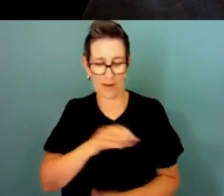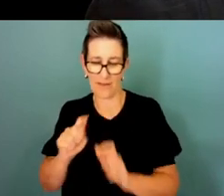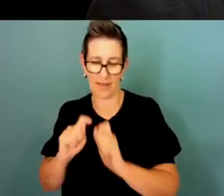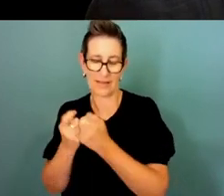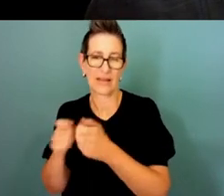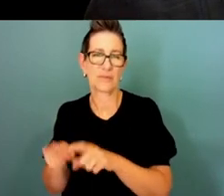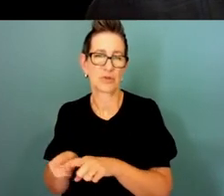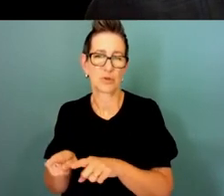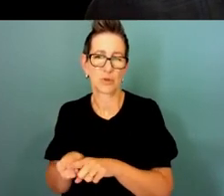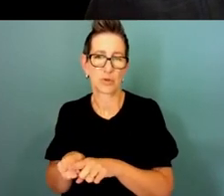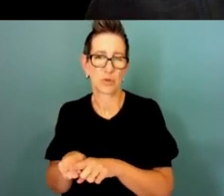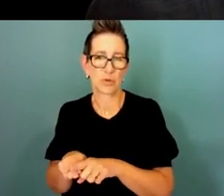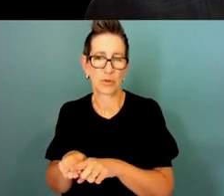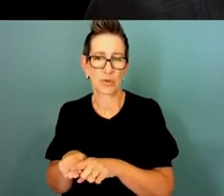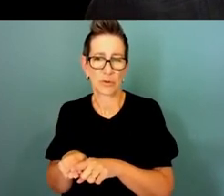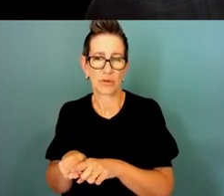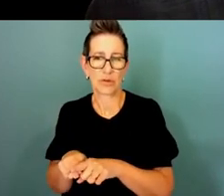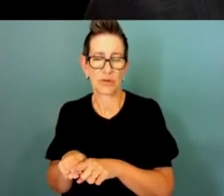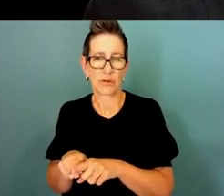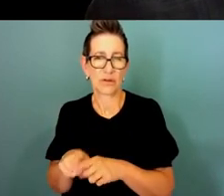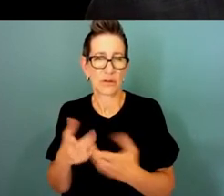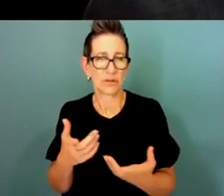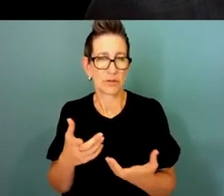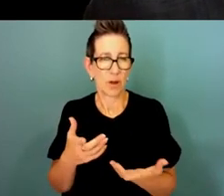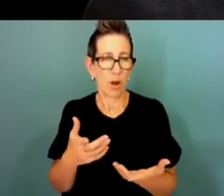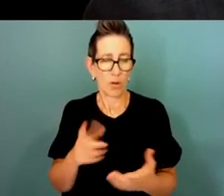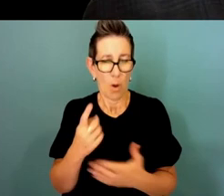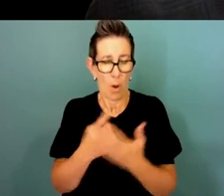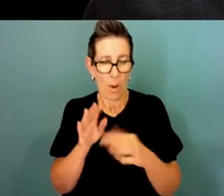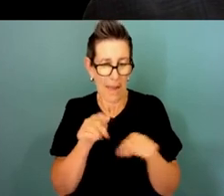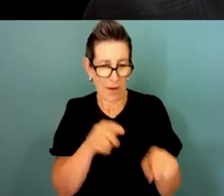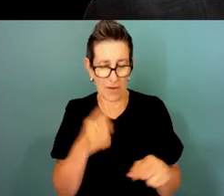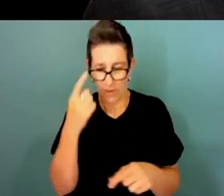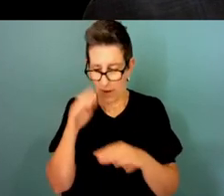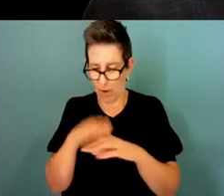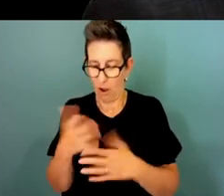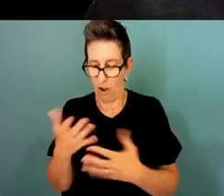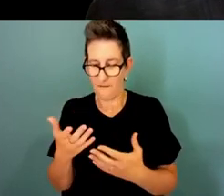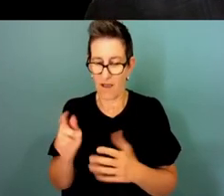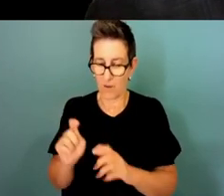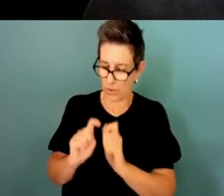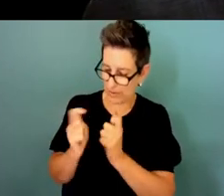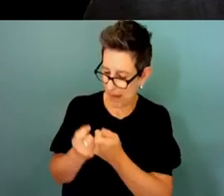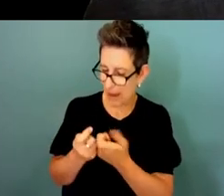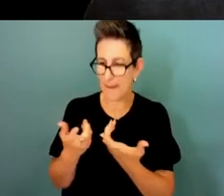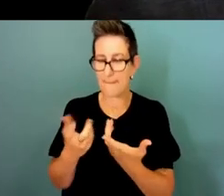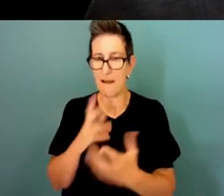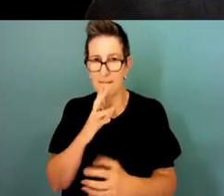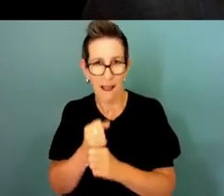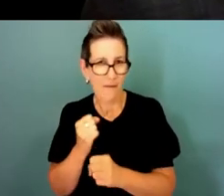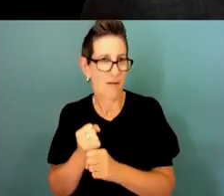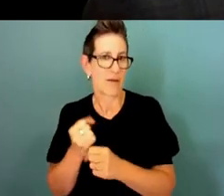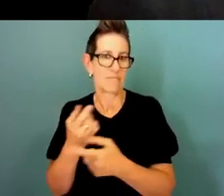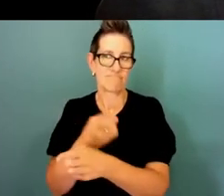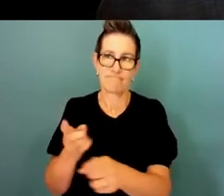in terms of you have obligations as an employee to deliver for the government and to deliver for the Australian people so it's got to work for your team